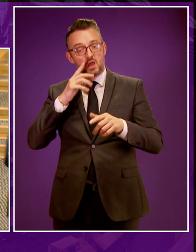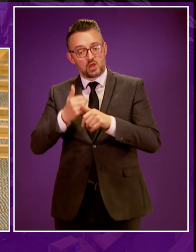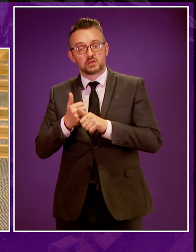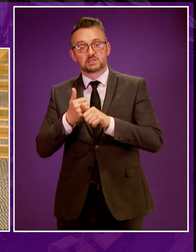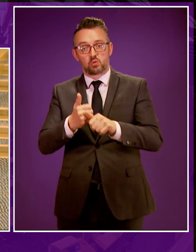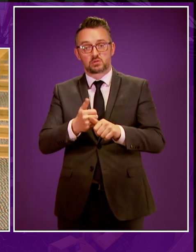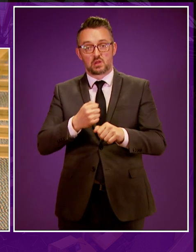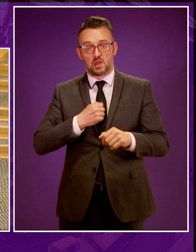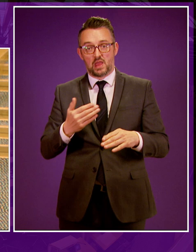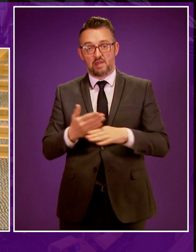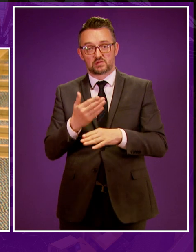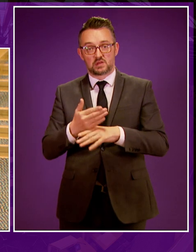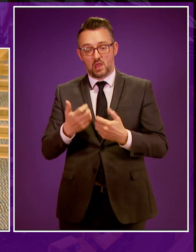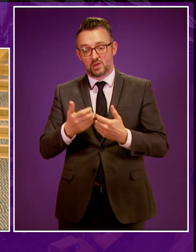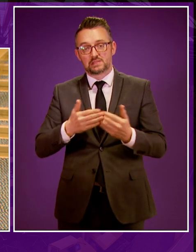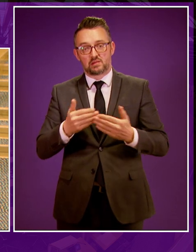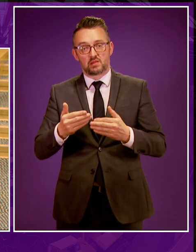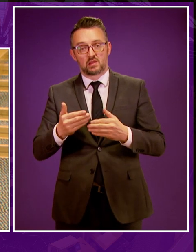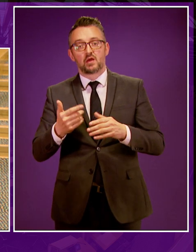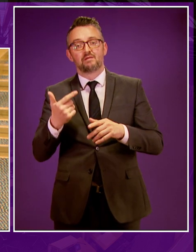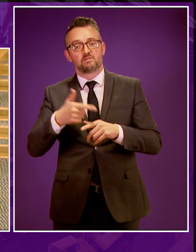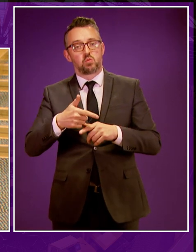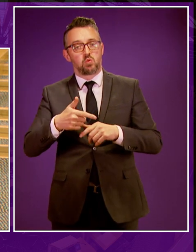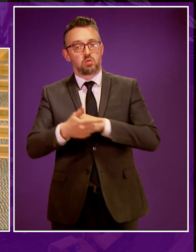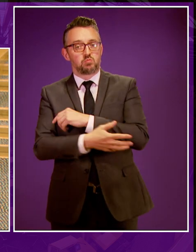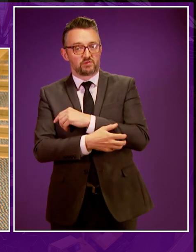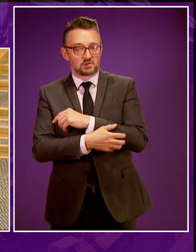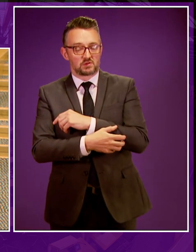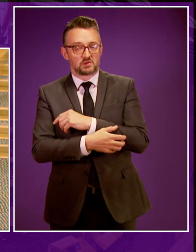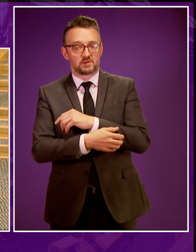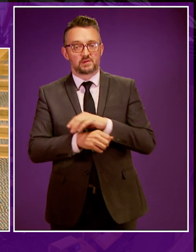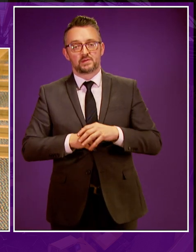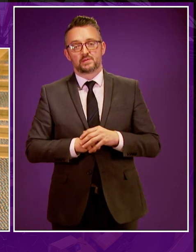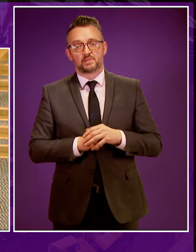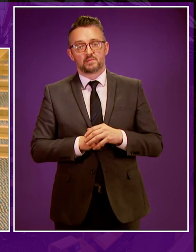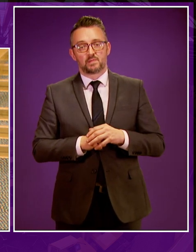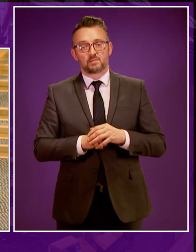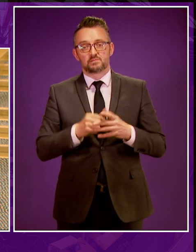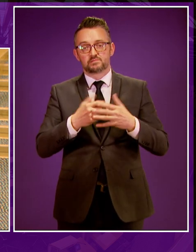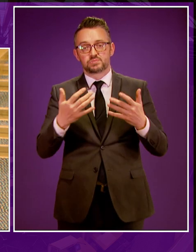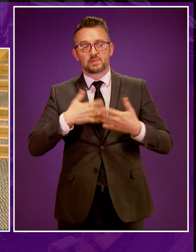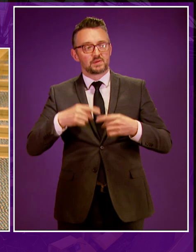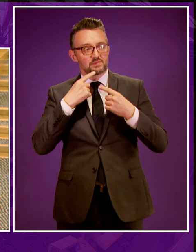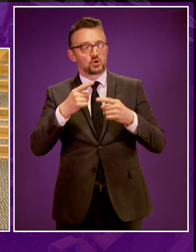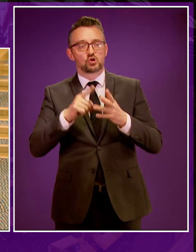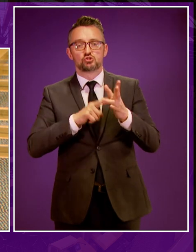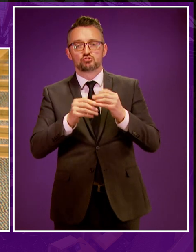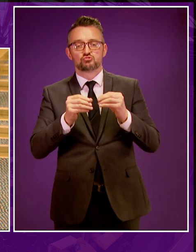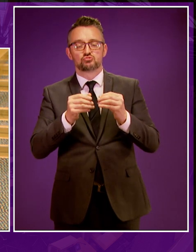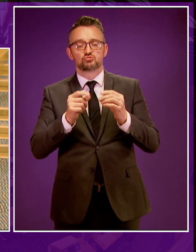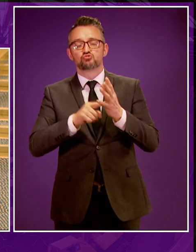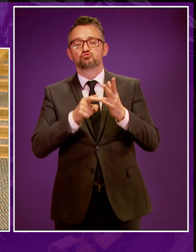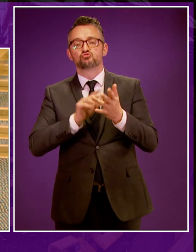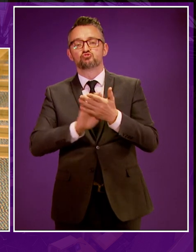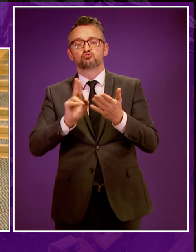support with our efforts to tackle fuel poverty and help to achieve our ambitious climate change targets. A number of mentions, I mentioned John Brown, Lord Brown,